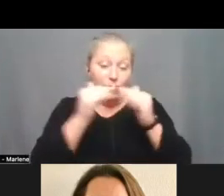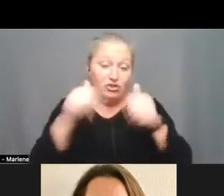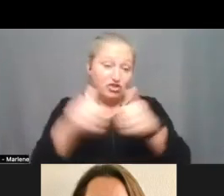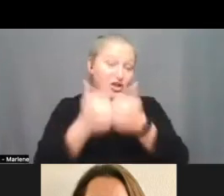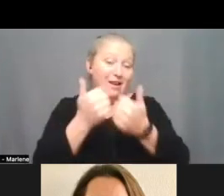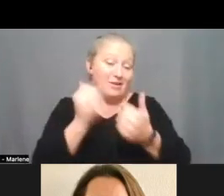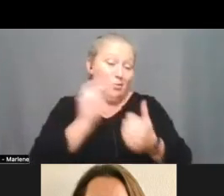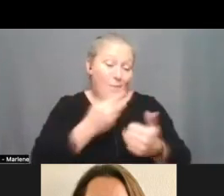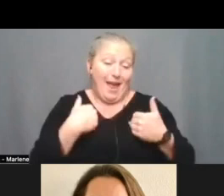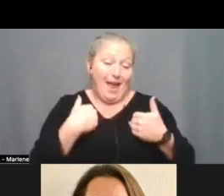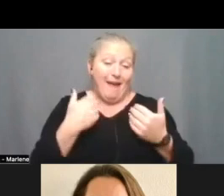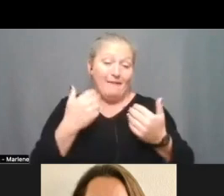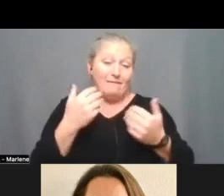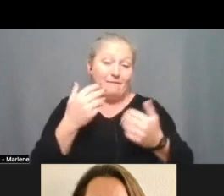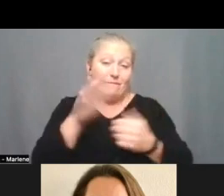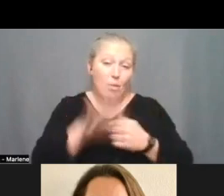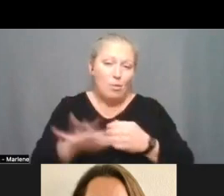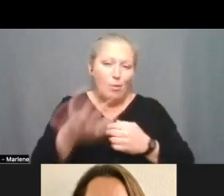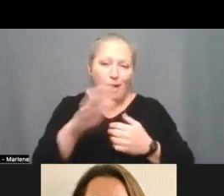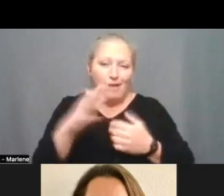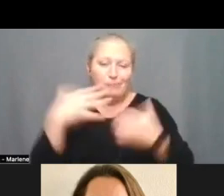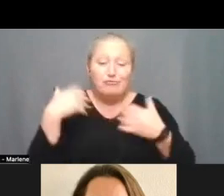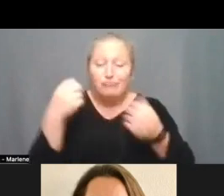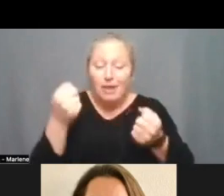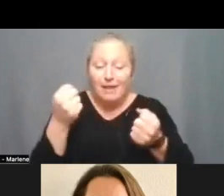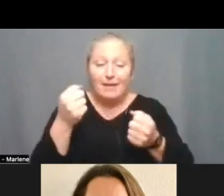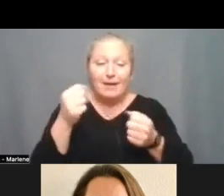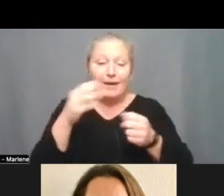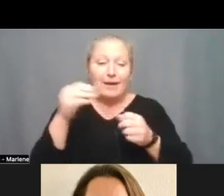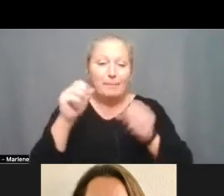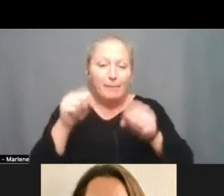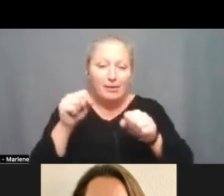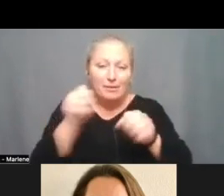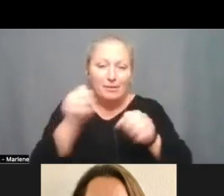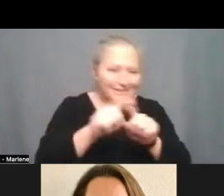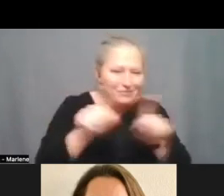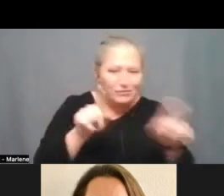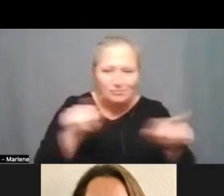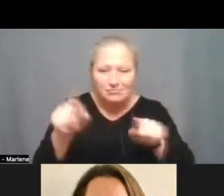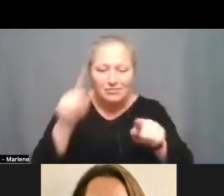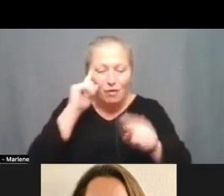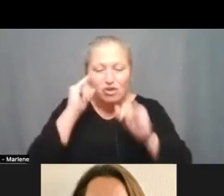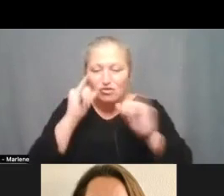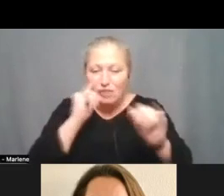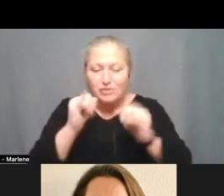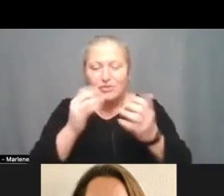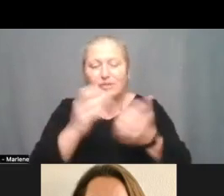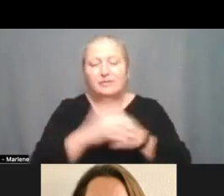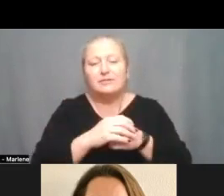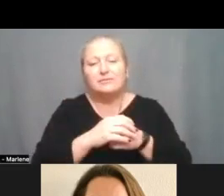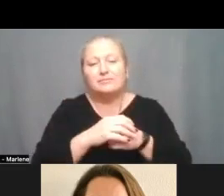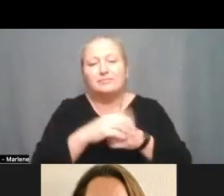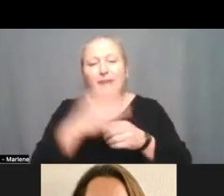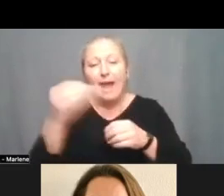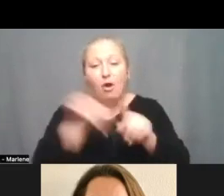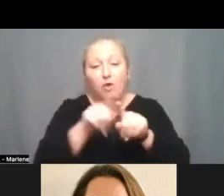have around uh you know just strengthening our ability to differentiate instruction um also to um support